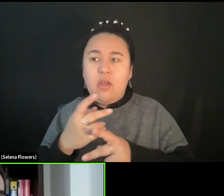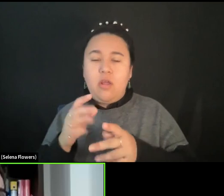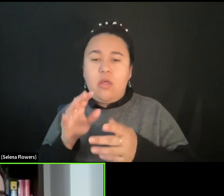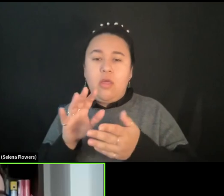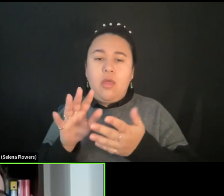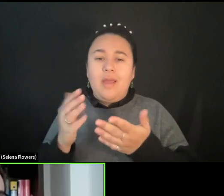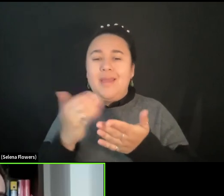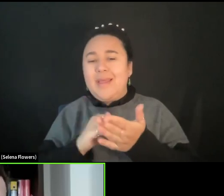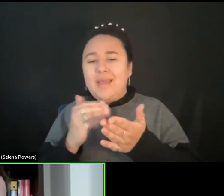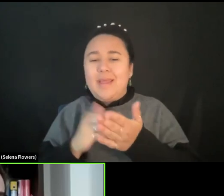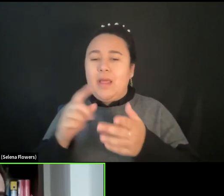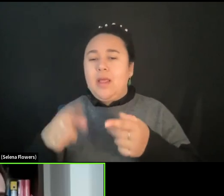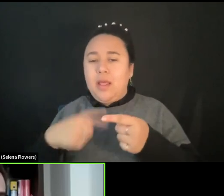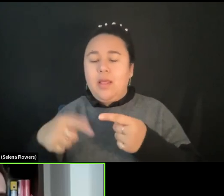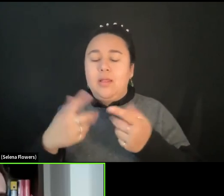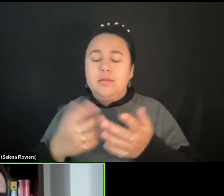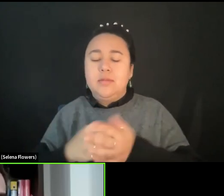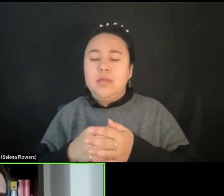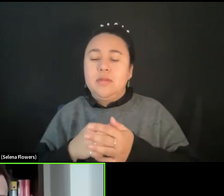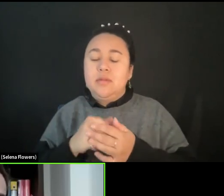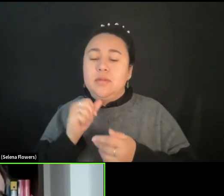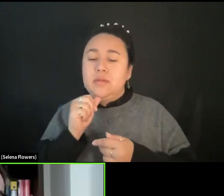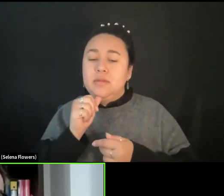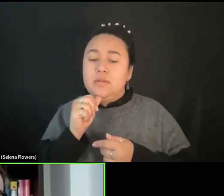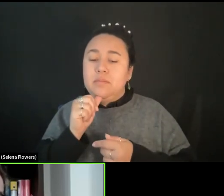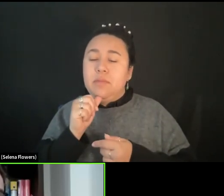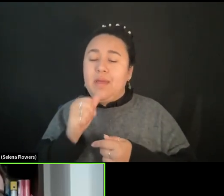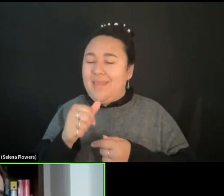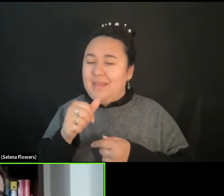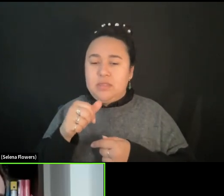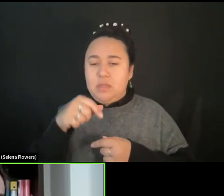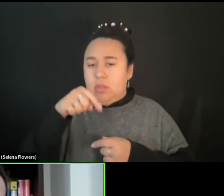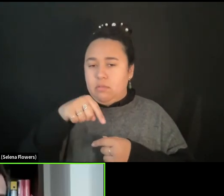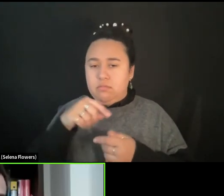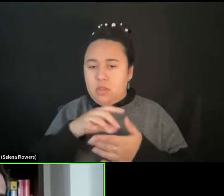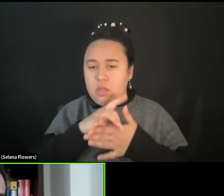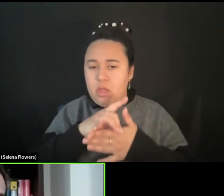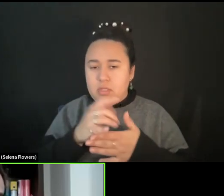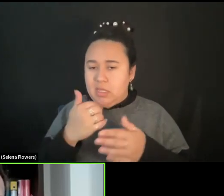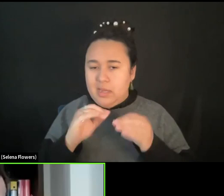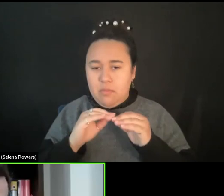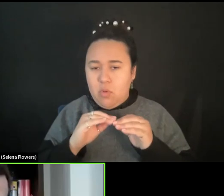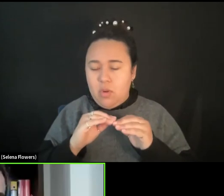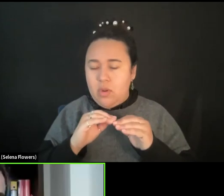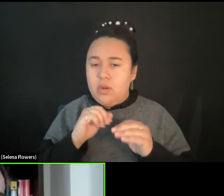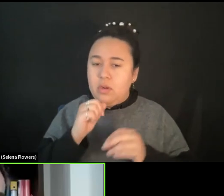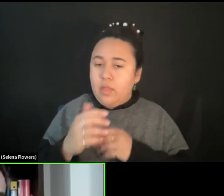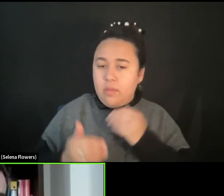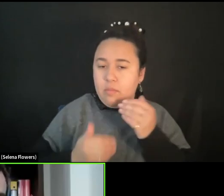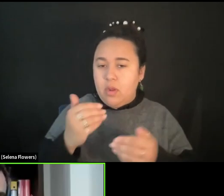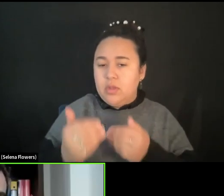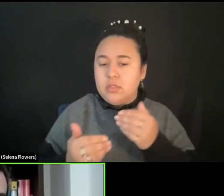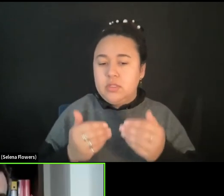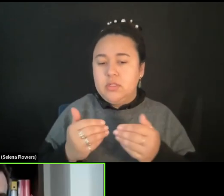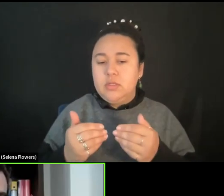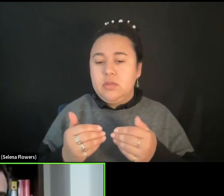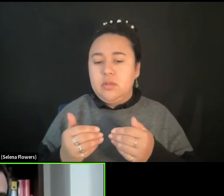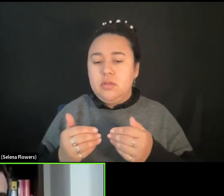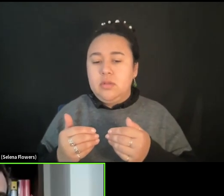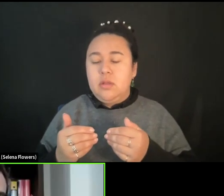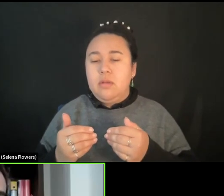And even the form of the protest, it's taking up your way,